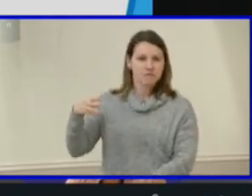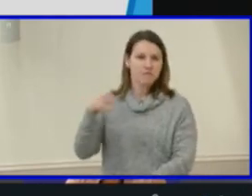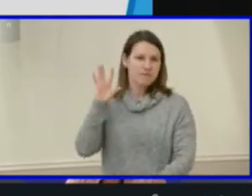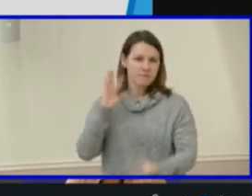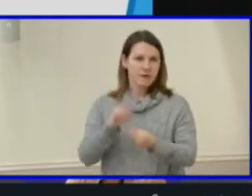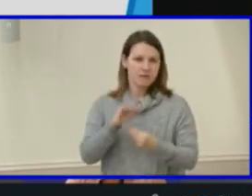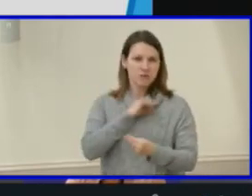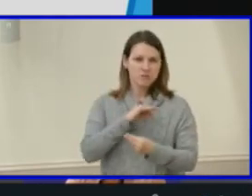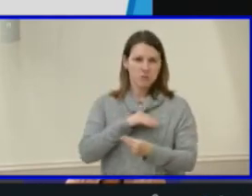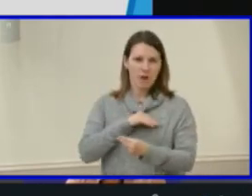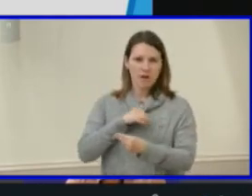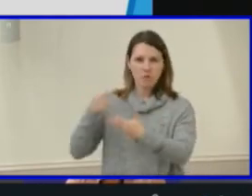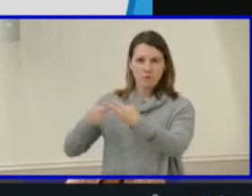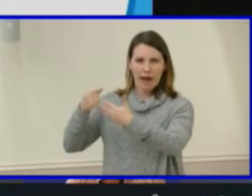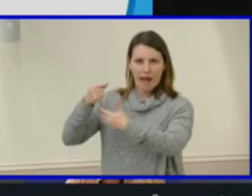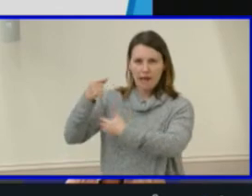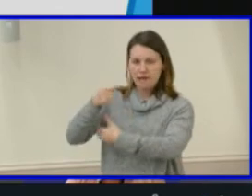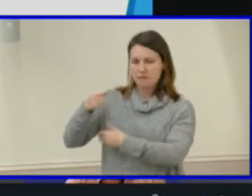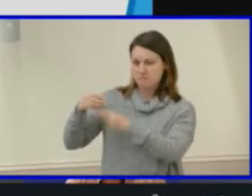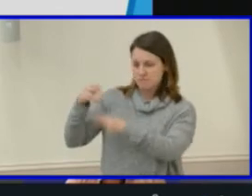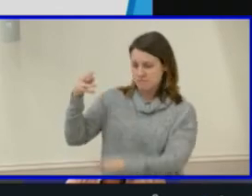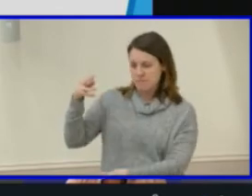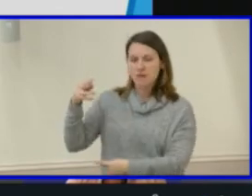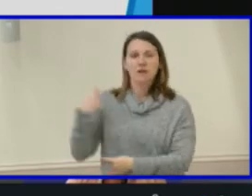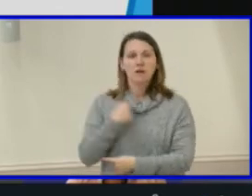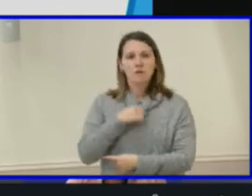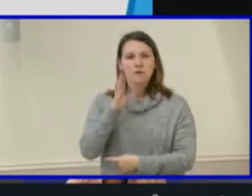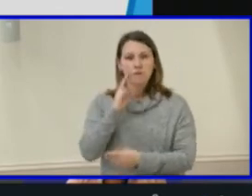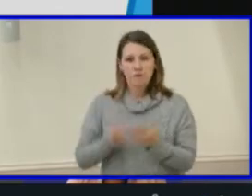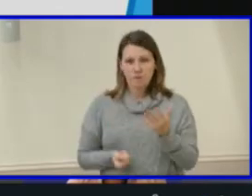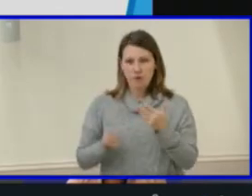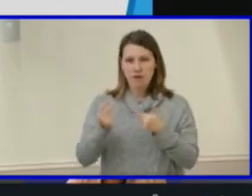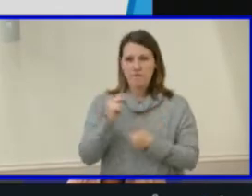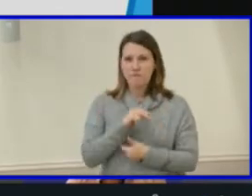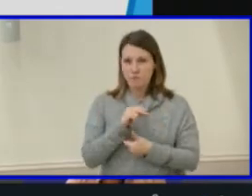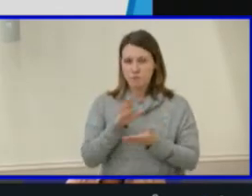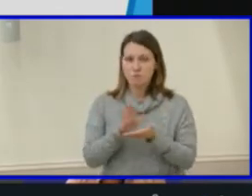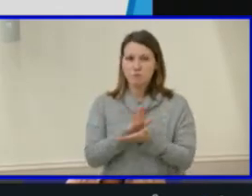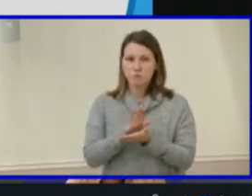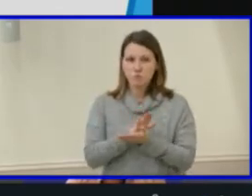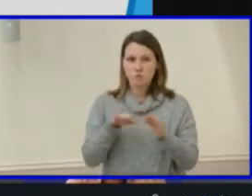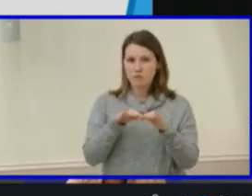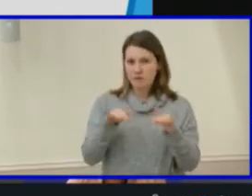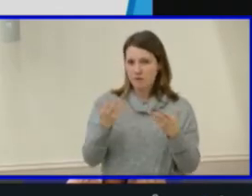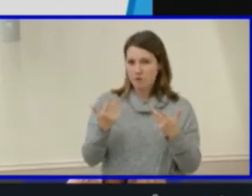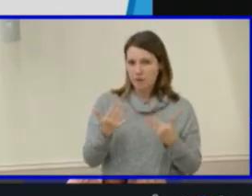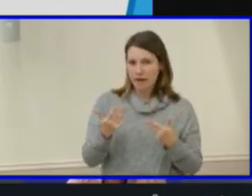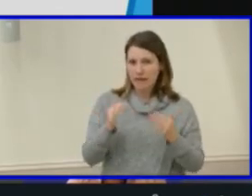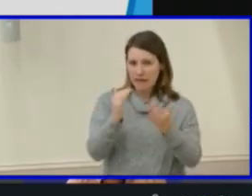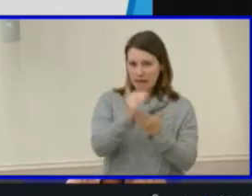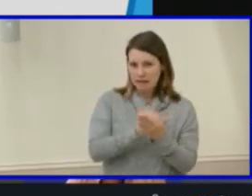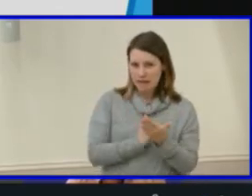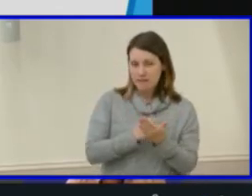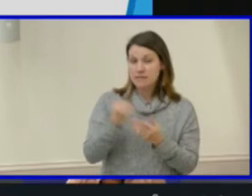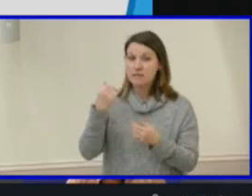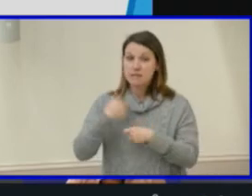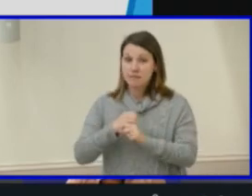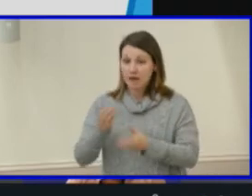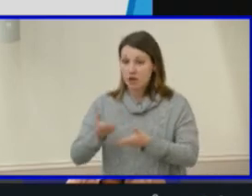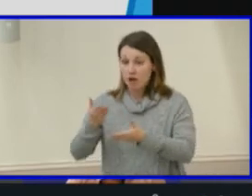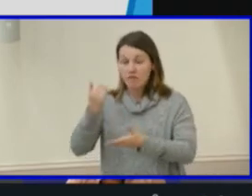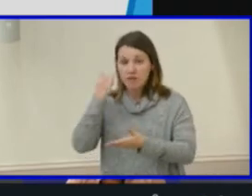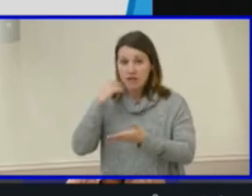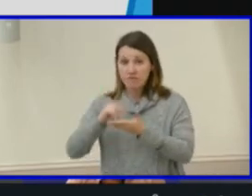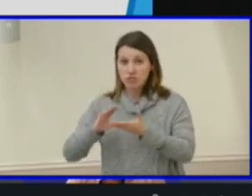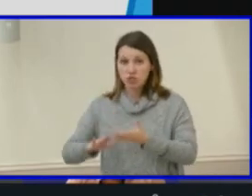Henrico would use appropriate school level or division level waiting list to make additional offers if students decline invitations.